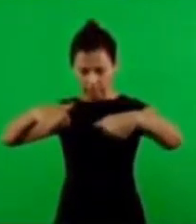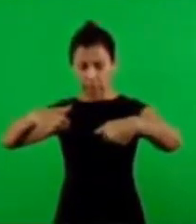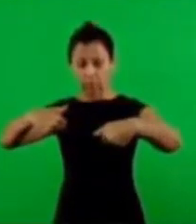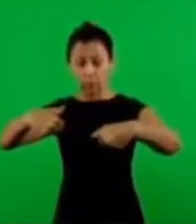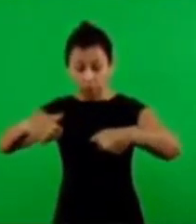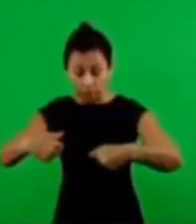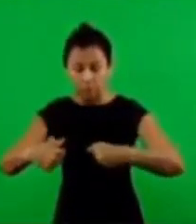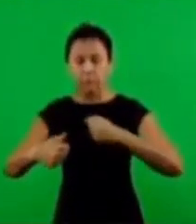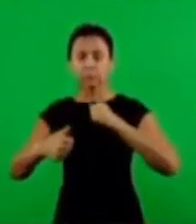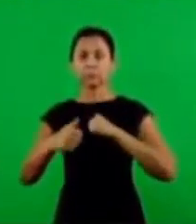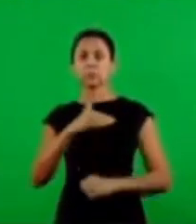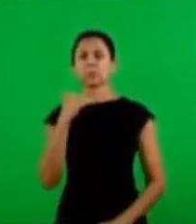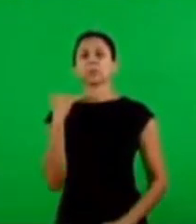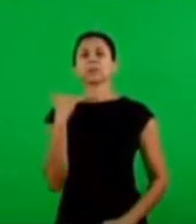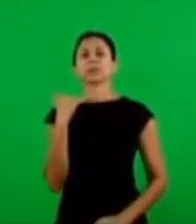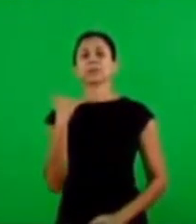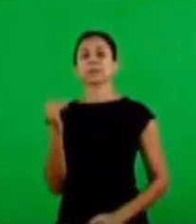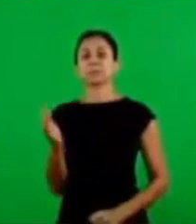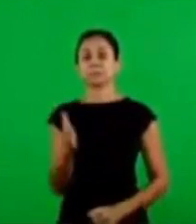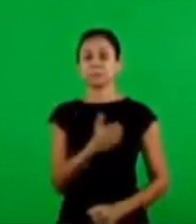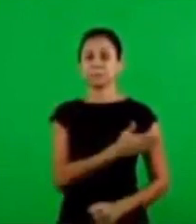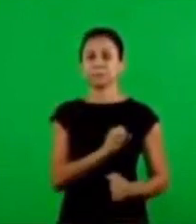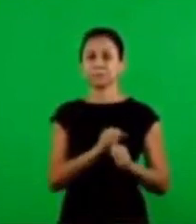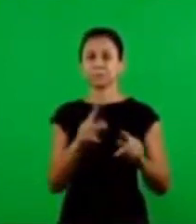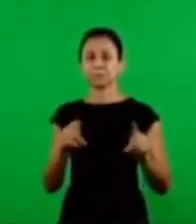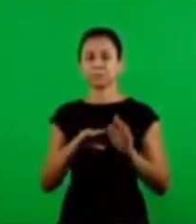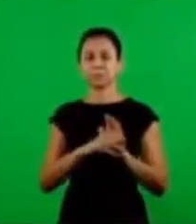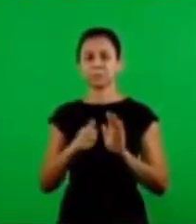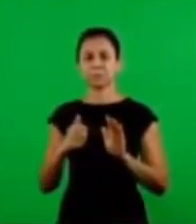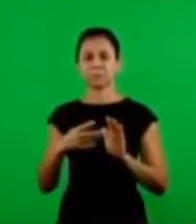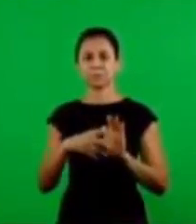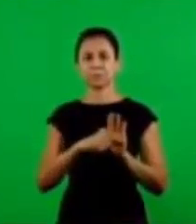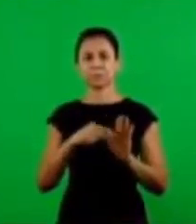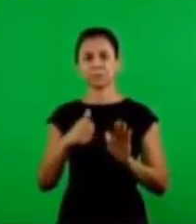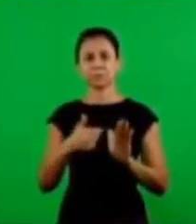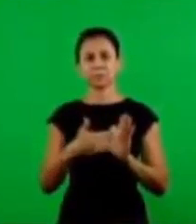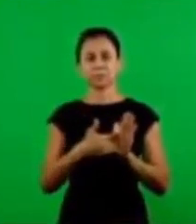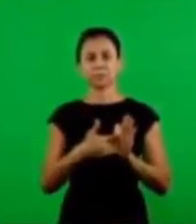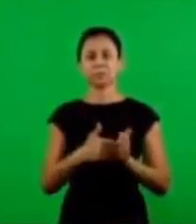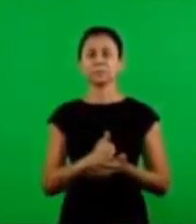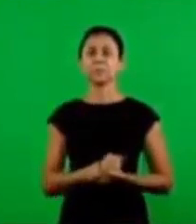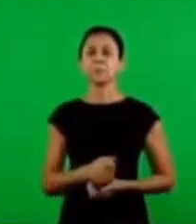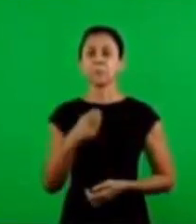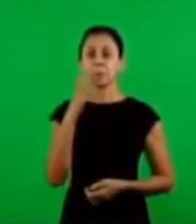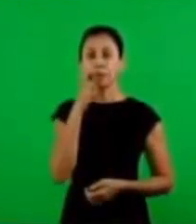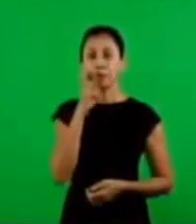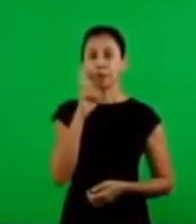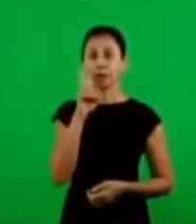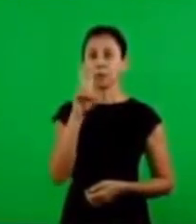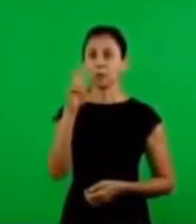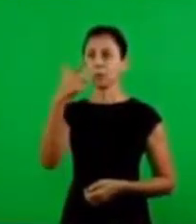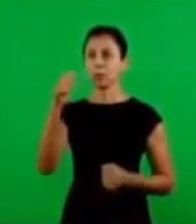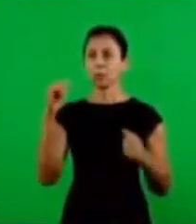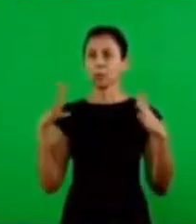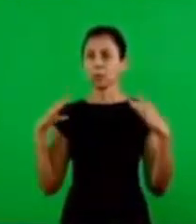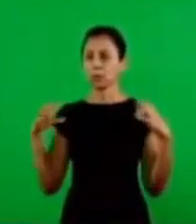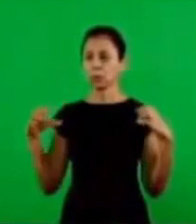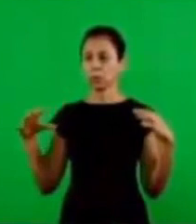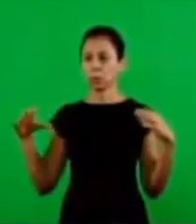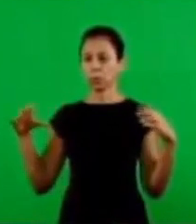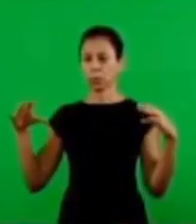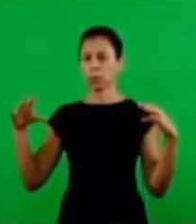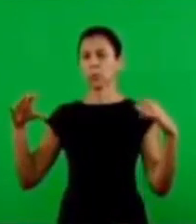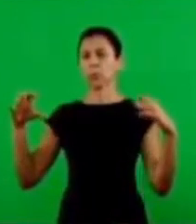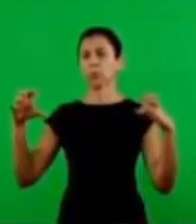so the mystery now we're going to go back here in revelations 14 6 and 7 and i saw a new